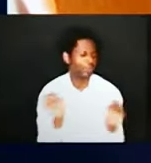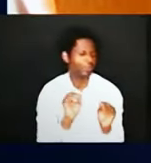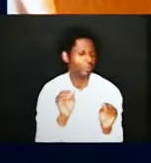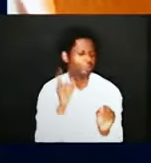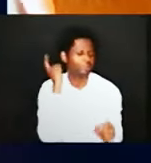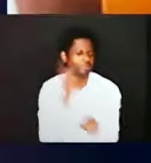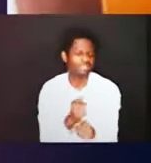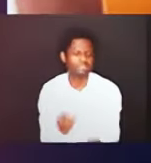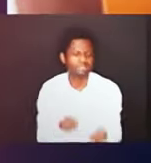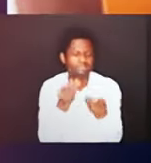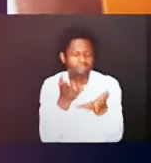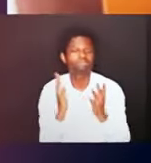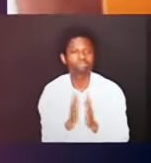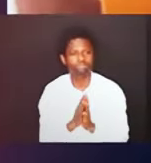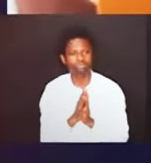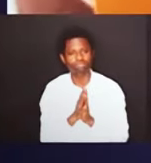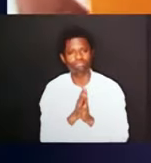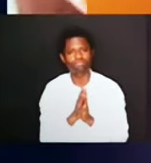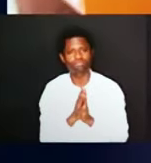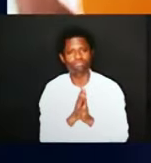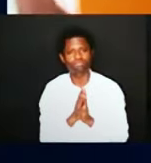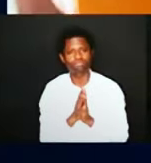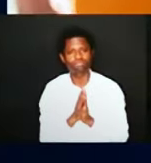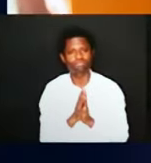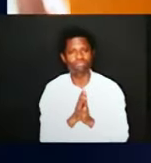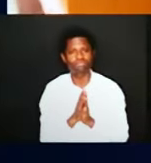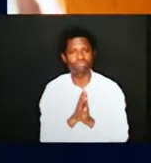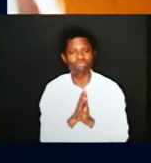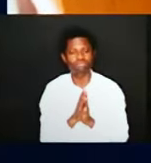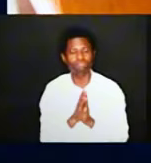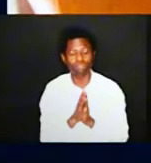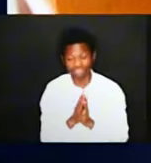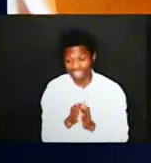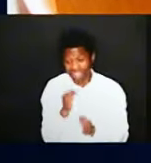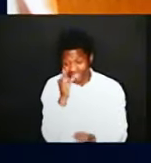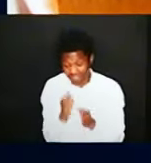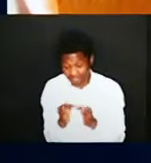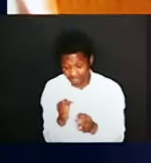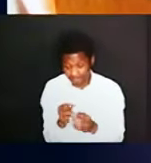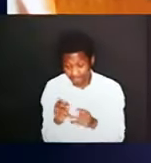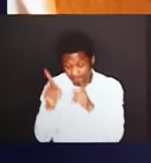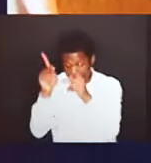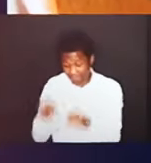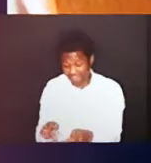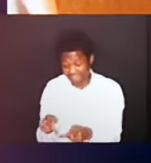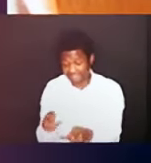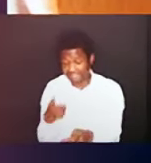if you have to pay anything for something and the person says it is a gift it is not